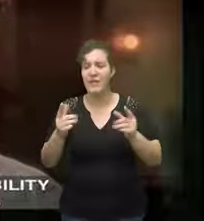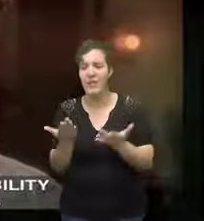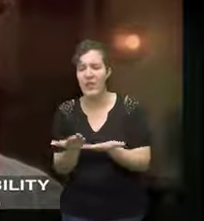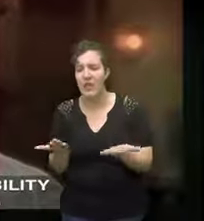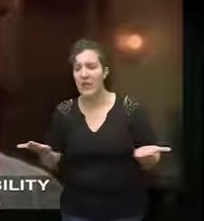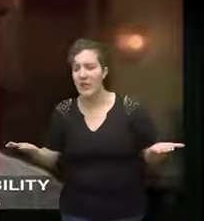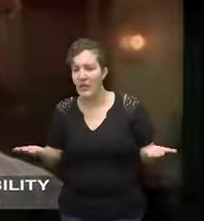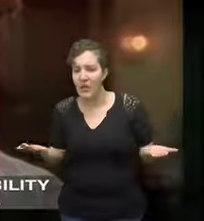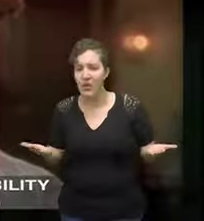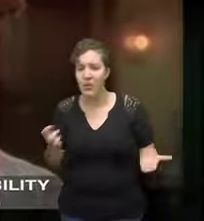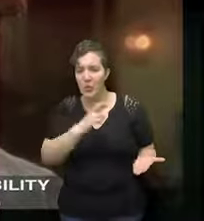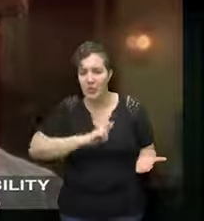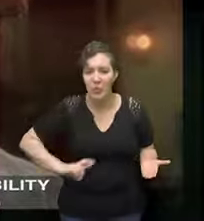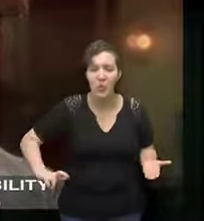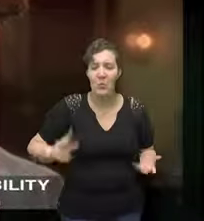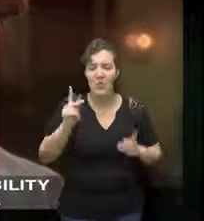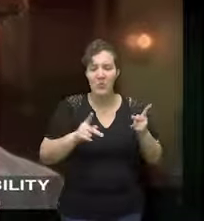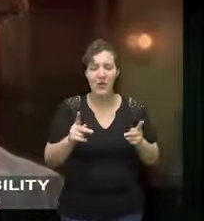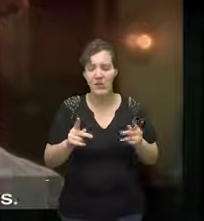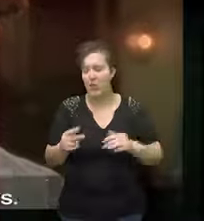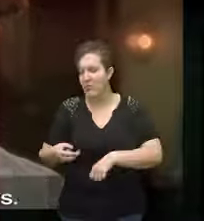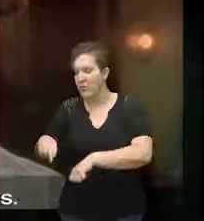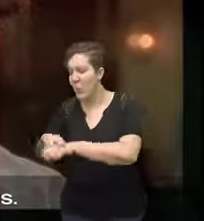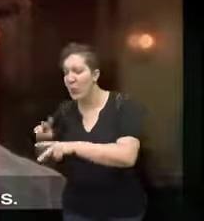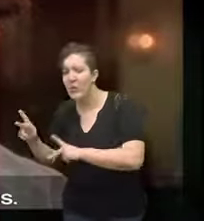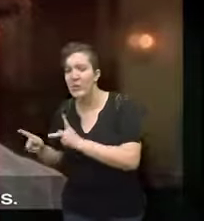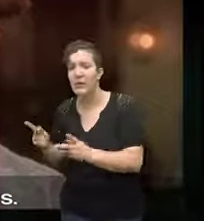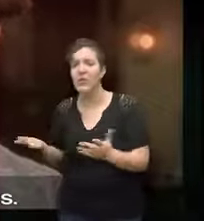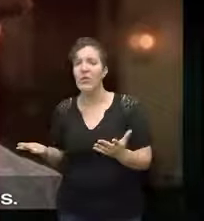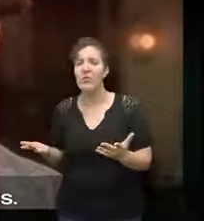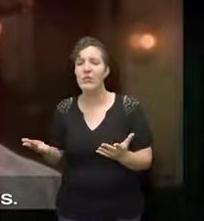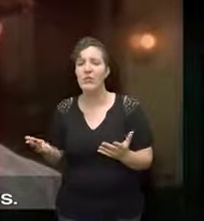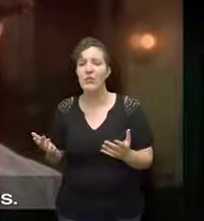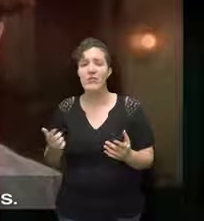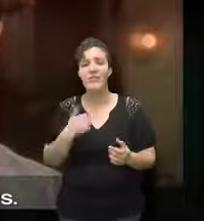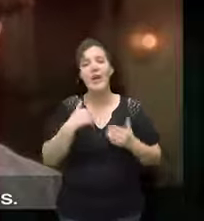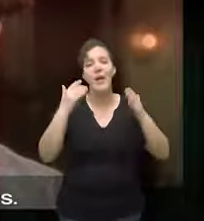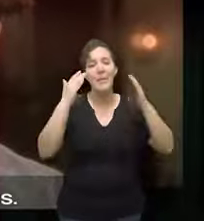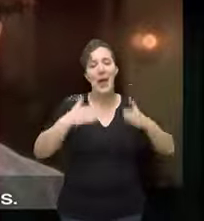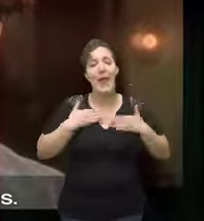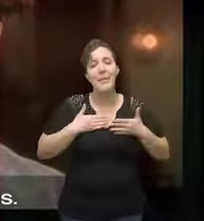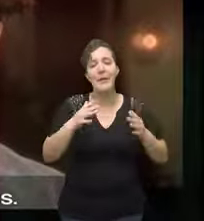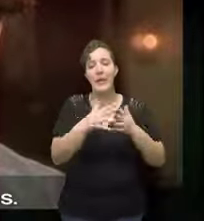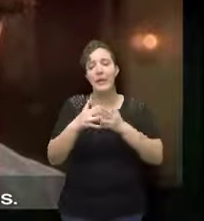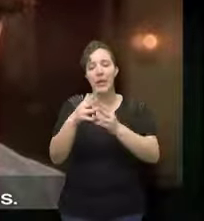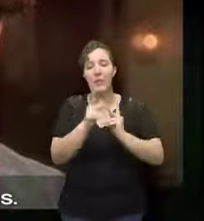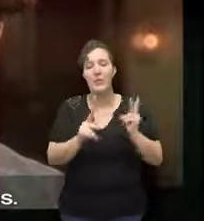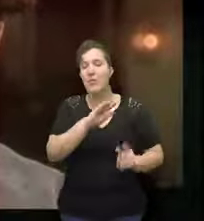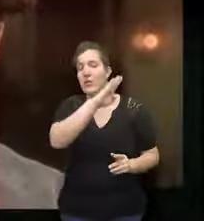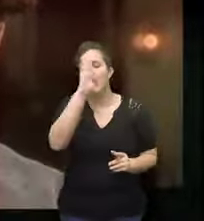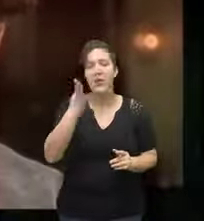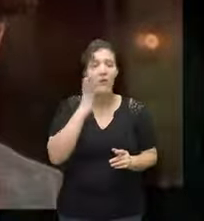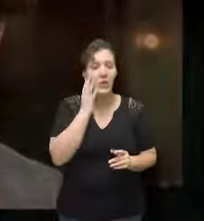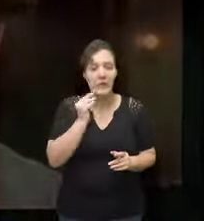distinction between nobility and common citizens which happily is foreign to Americans